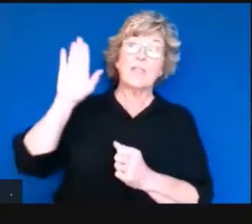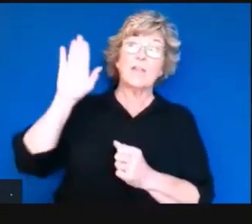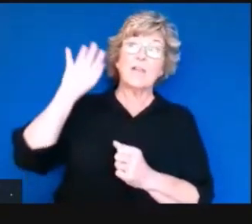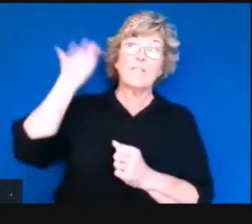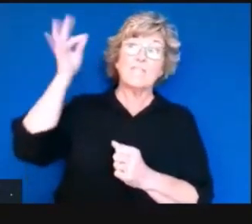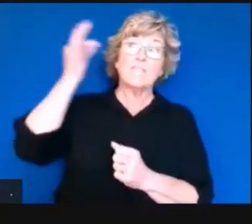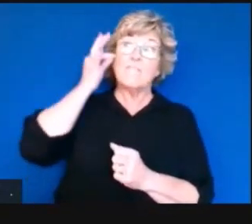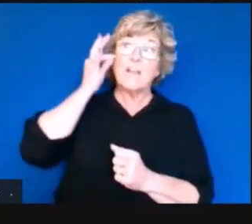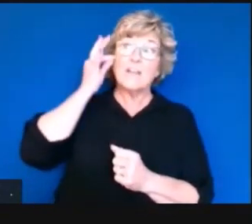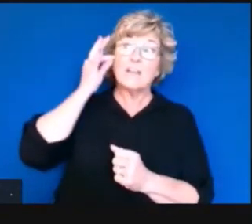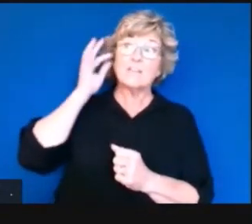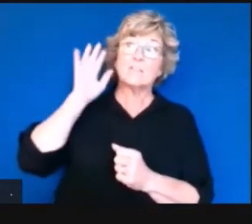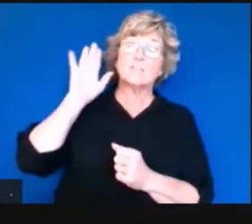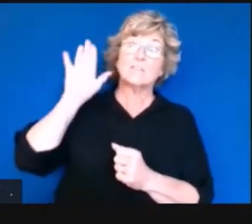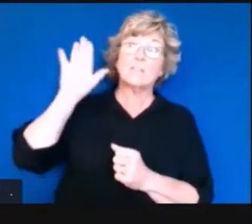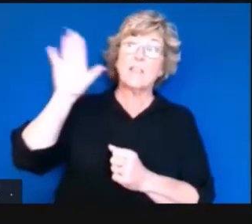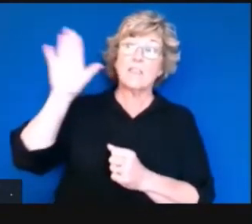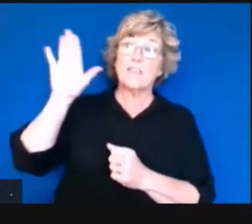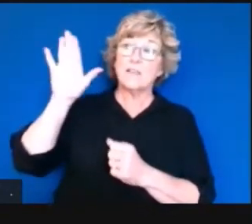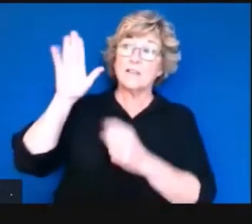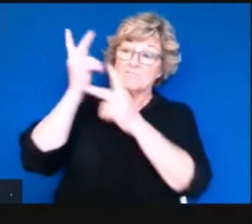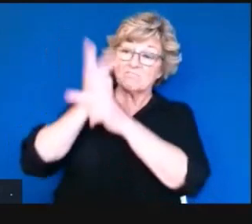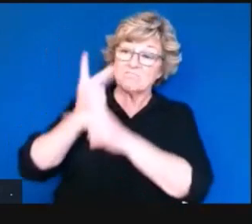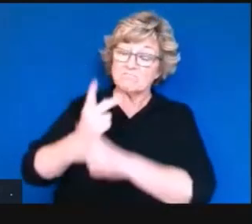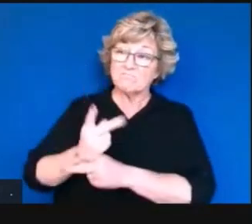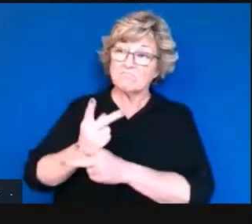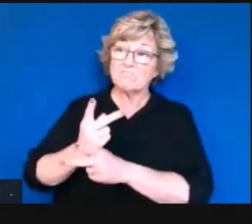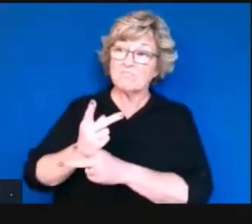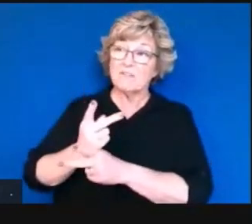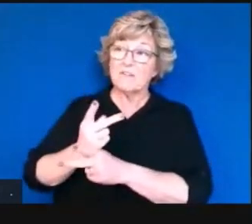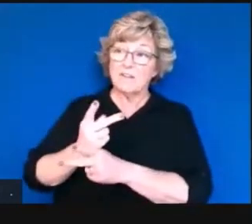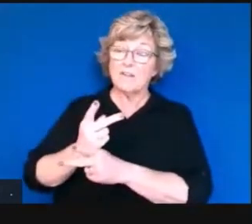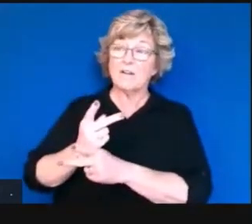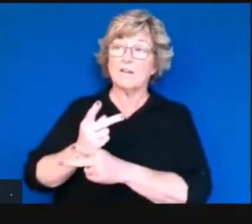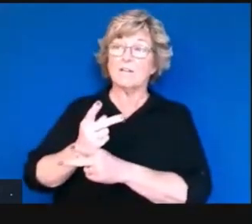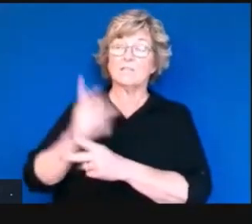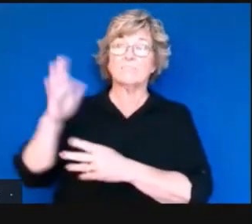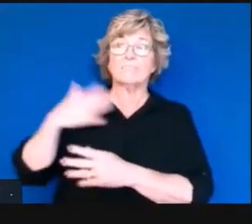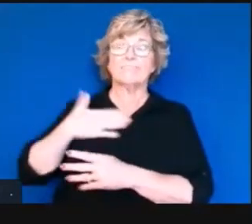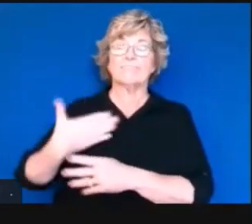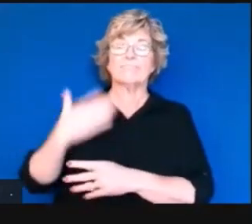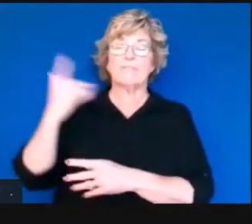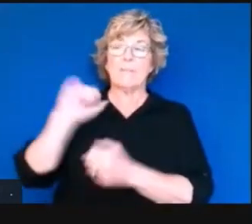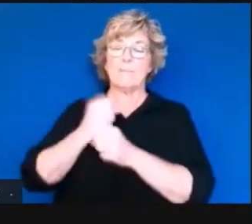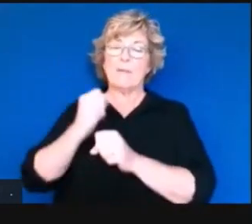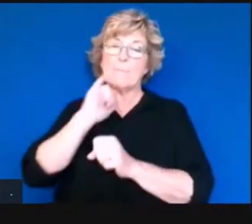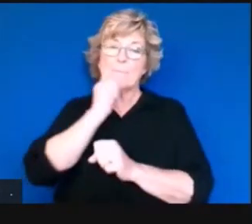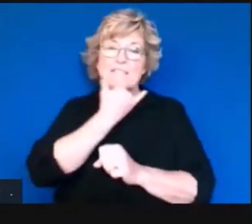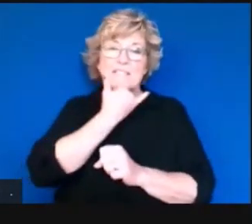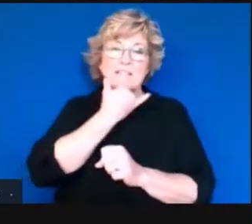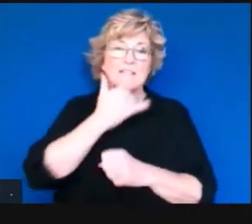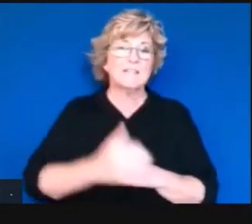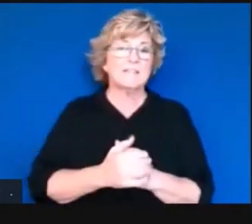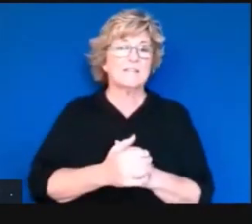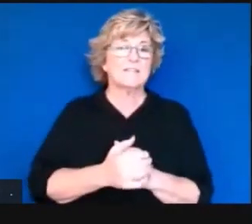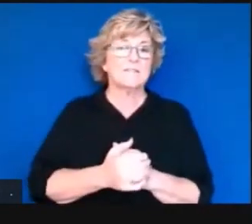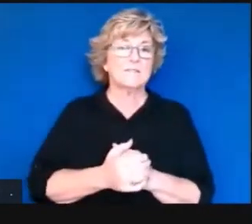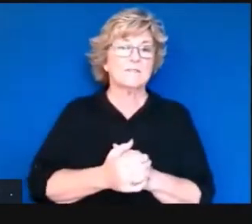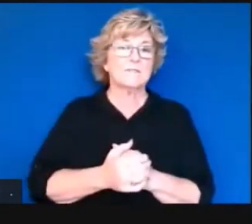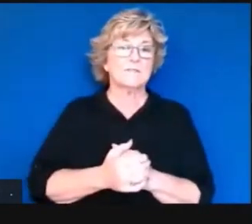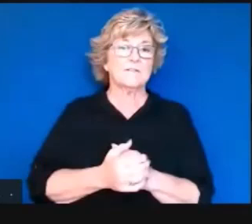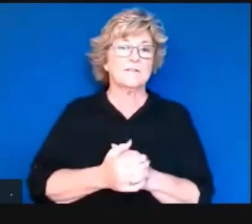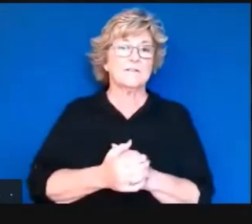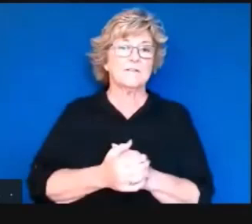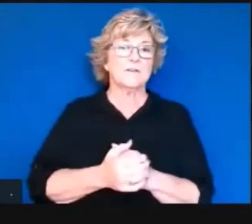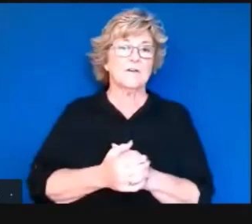in terms of their logistics mistake and owning up to that. Again, no reason to have a closed